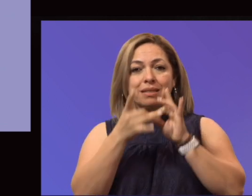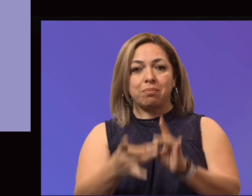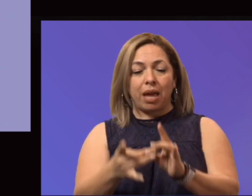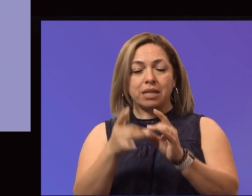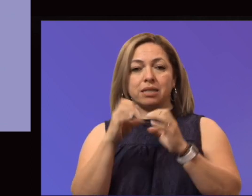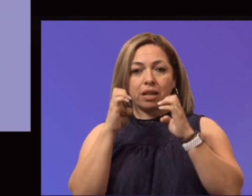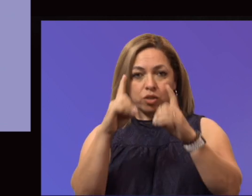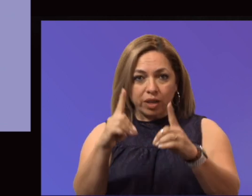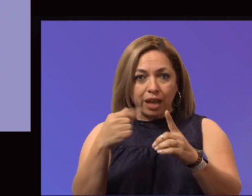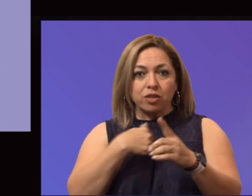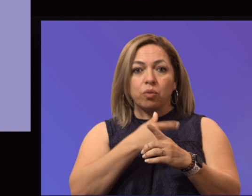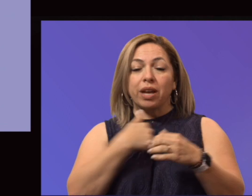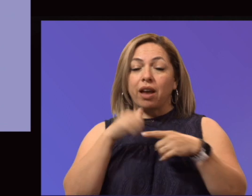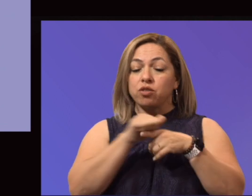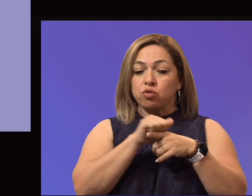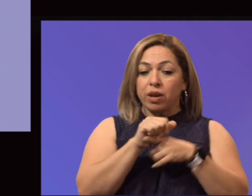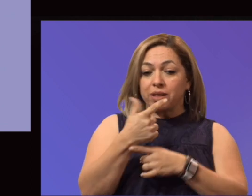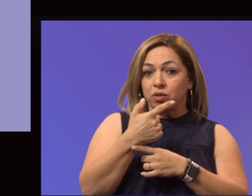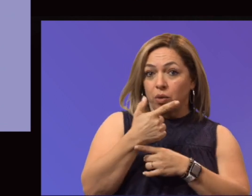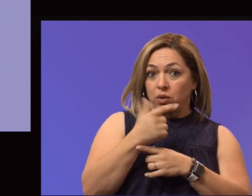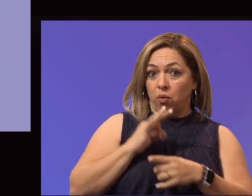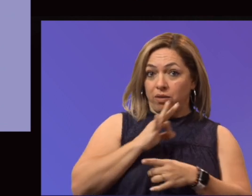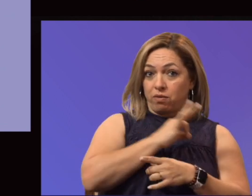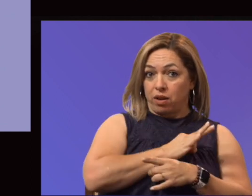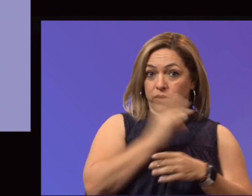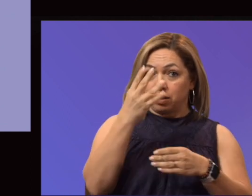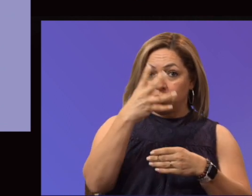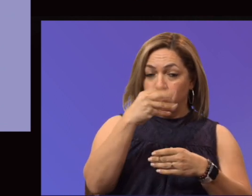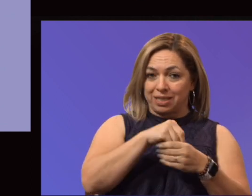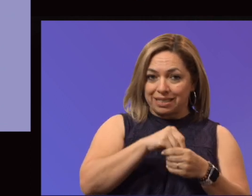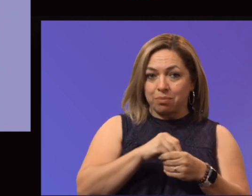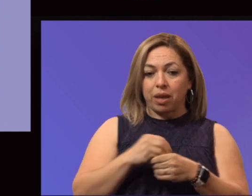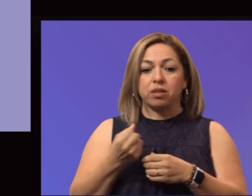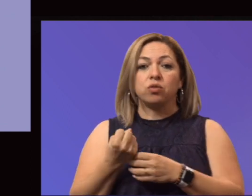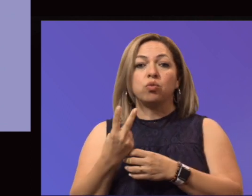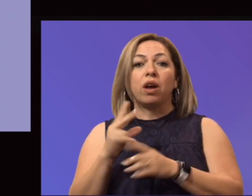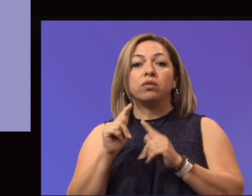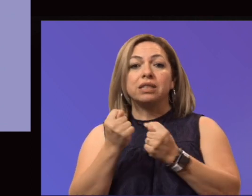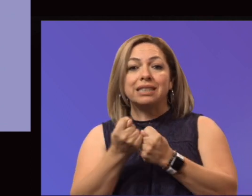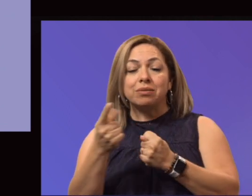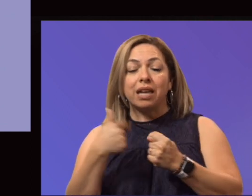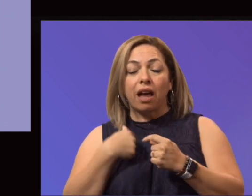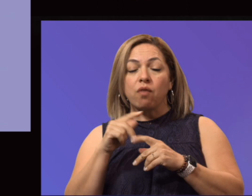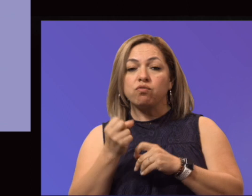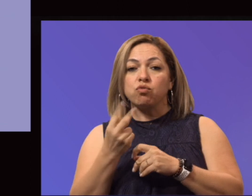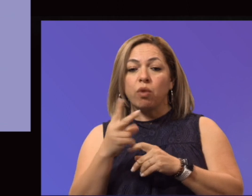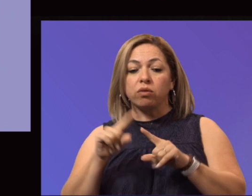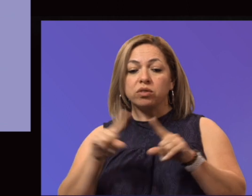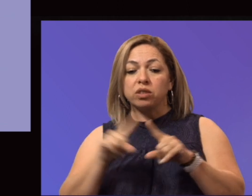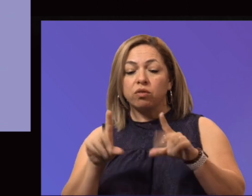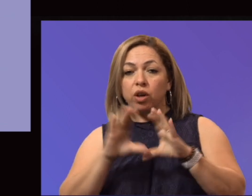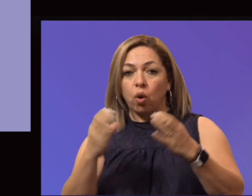We've had 21 faculty who are participating in 12 teams. They're building 12 different courses to be offered in a